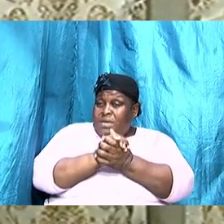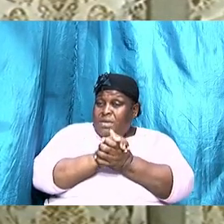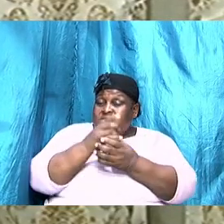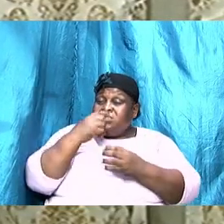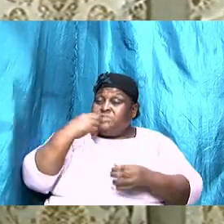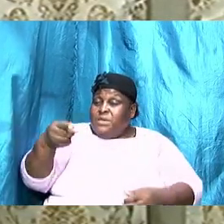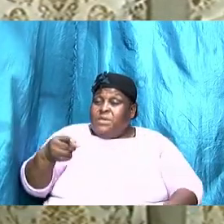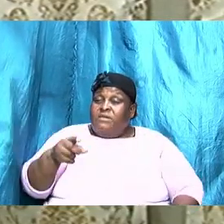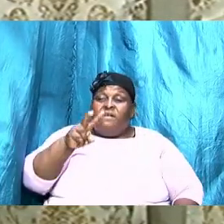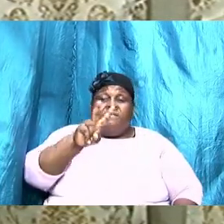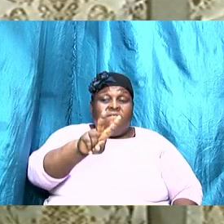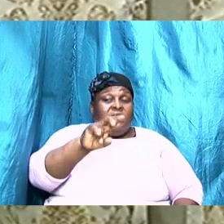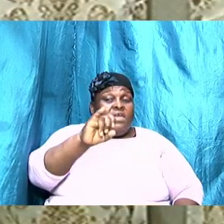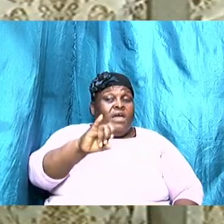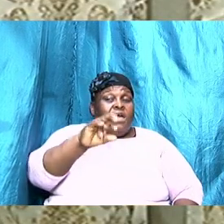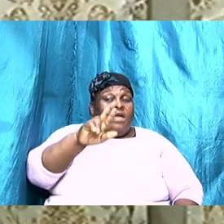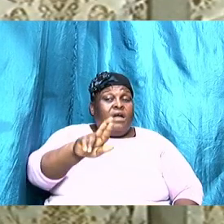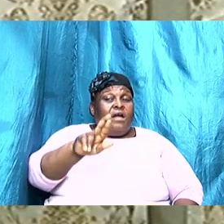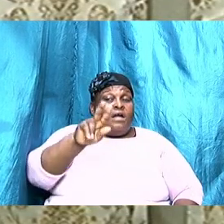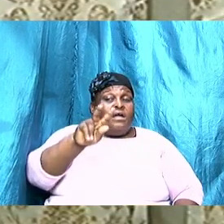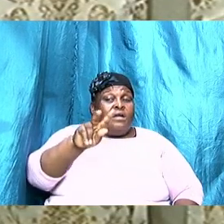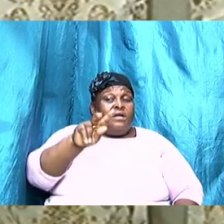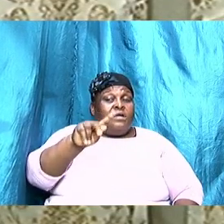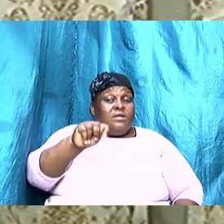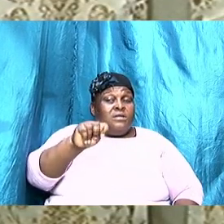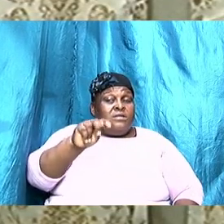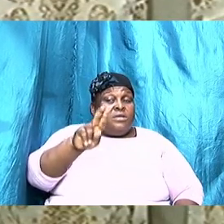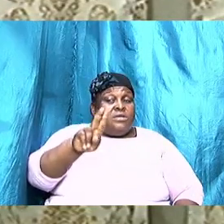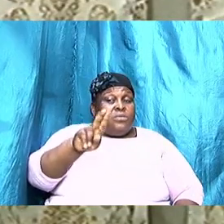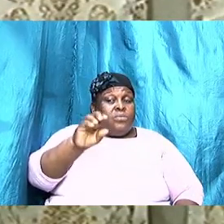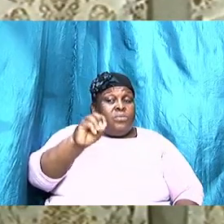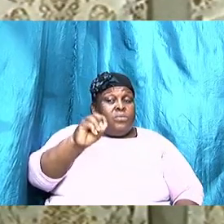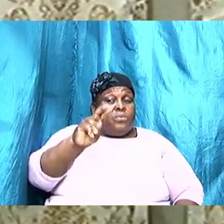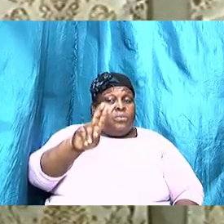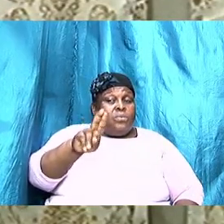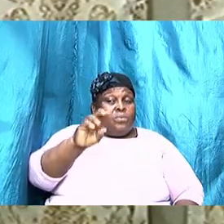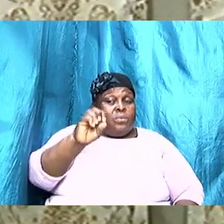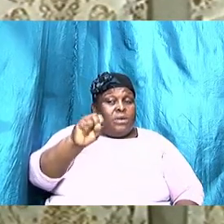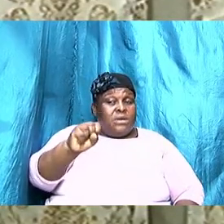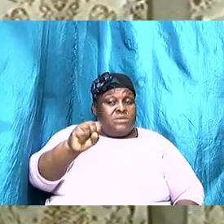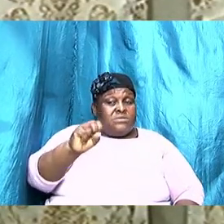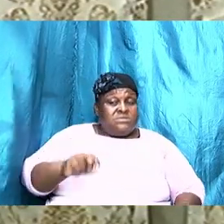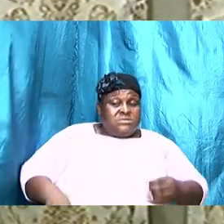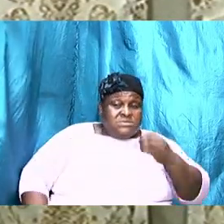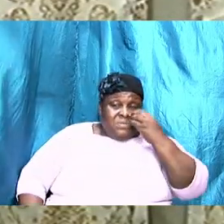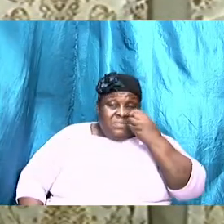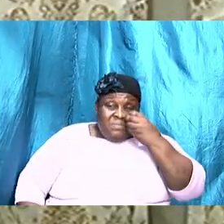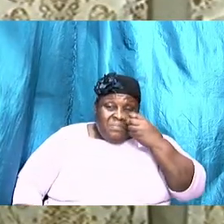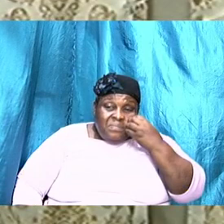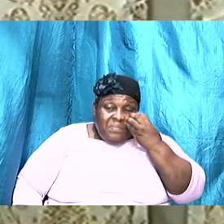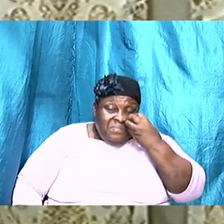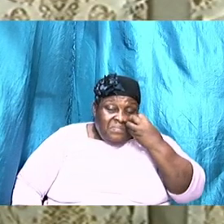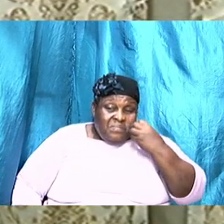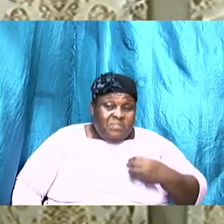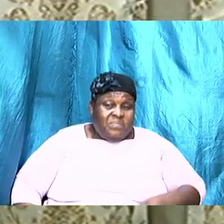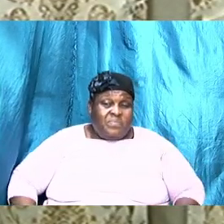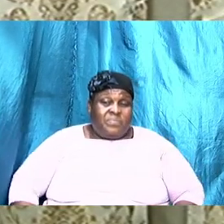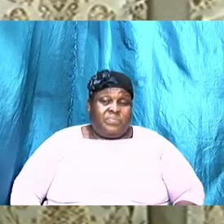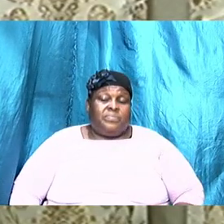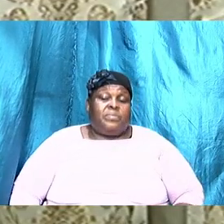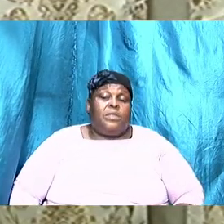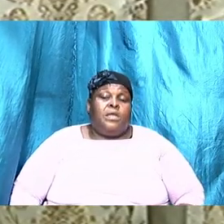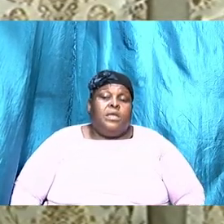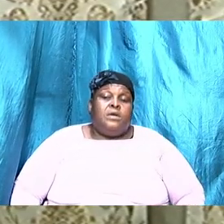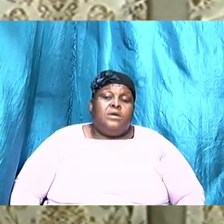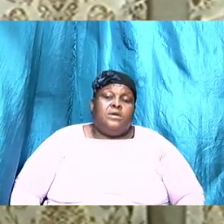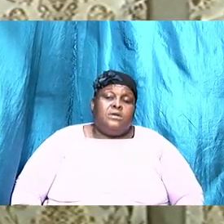verse 16 Proverbs 31 and verse 16 let us go and read probably two verses 16 to 18 three verses so that we can just